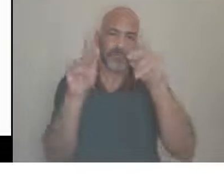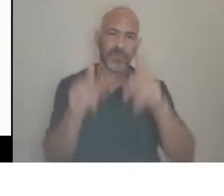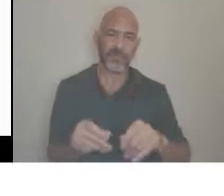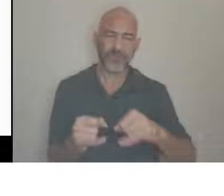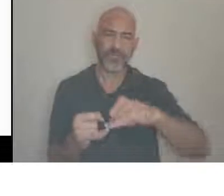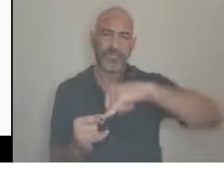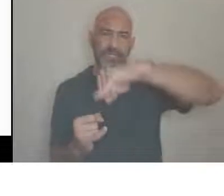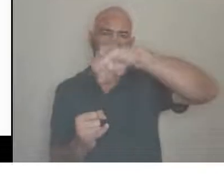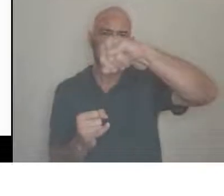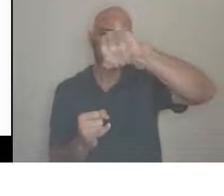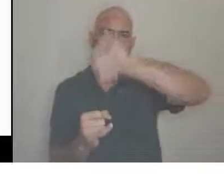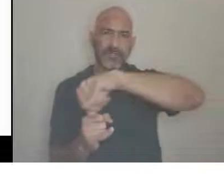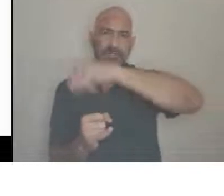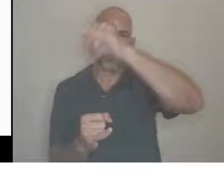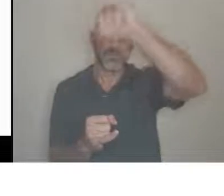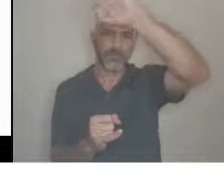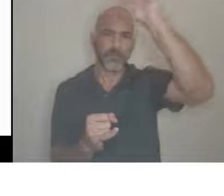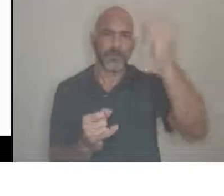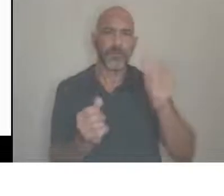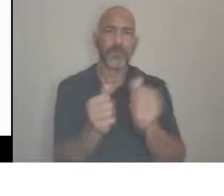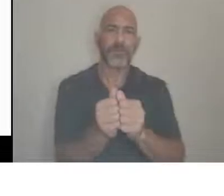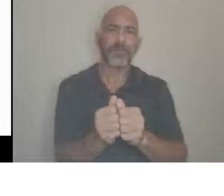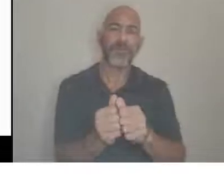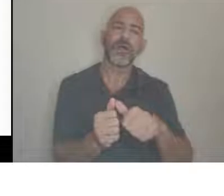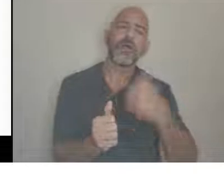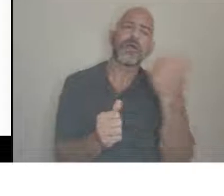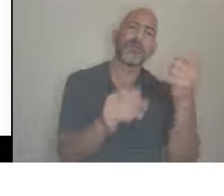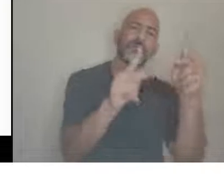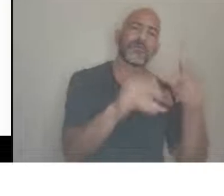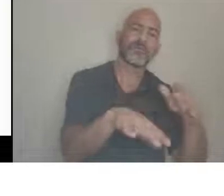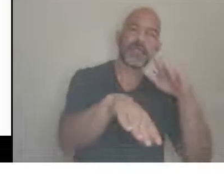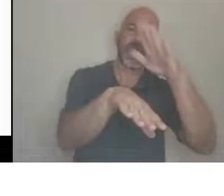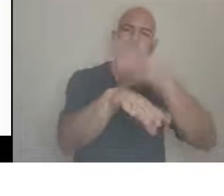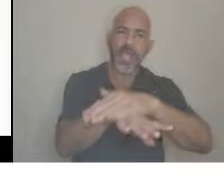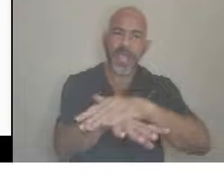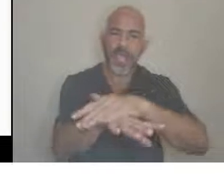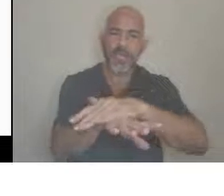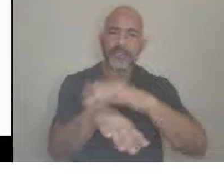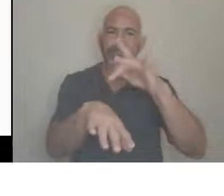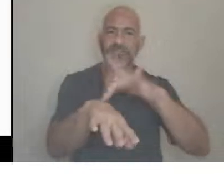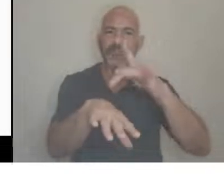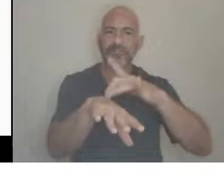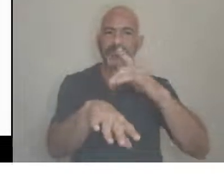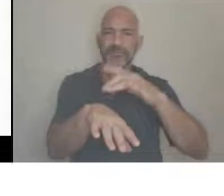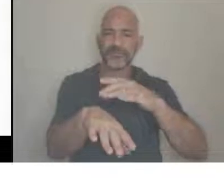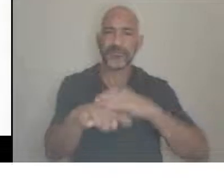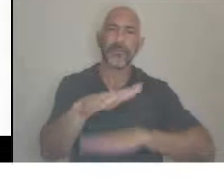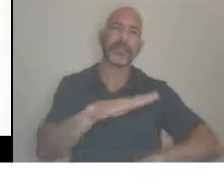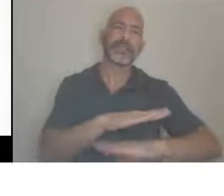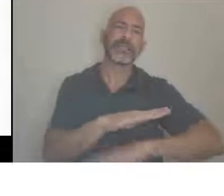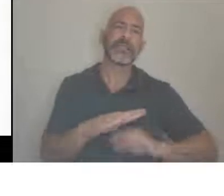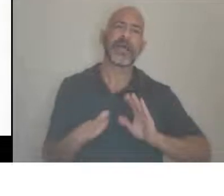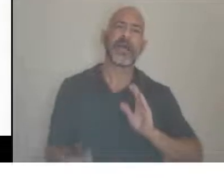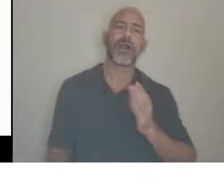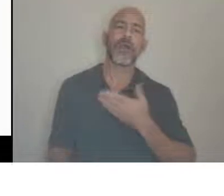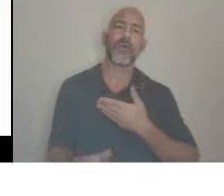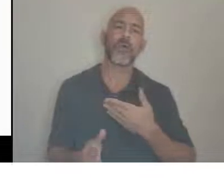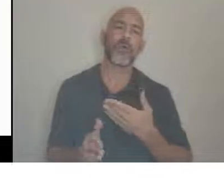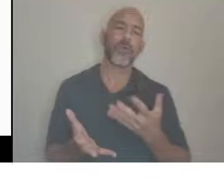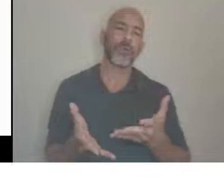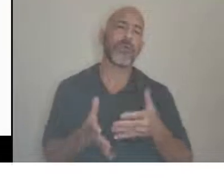basically, it's just kind of our way of saying, if you wouldn't feel comfortable touching